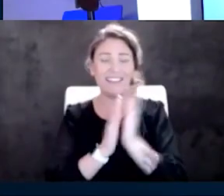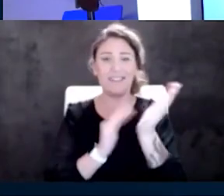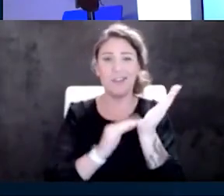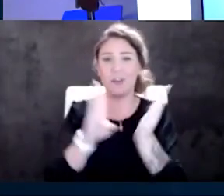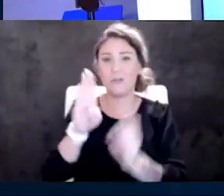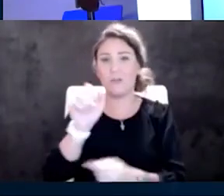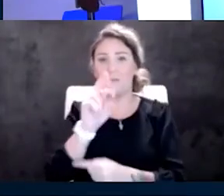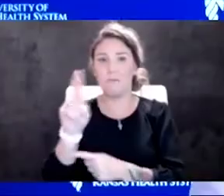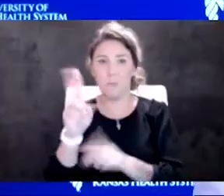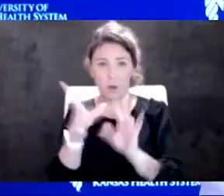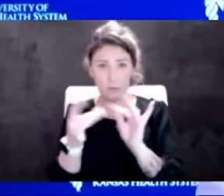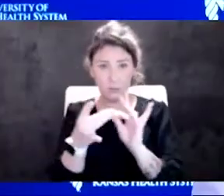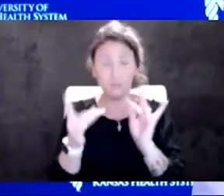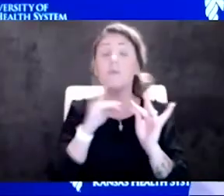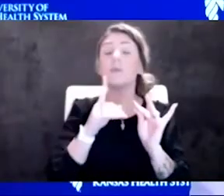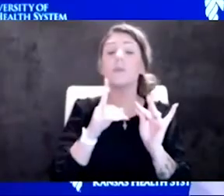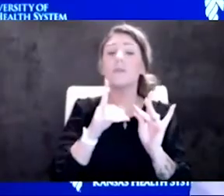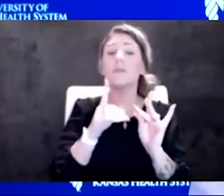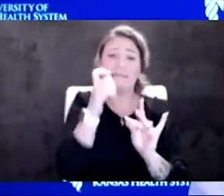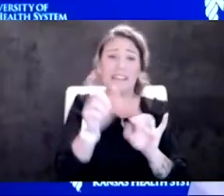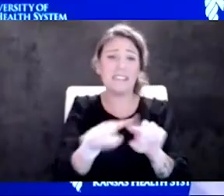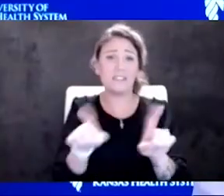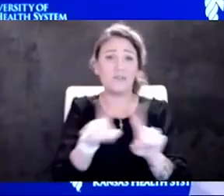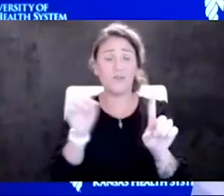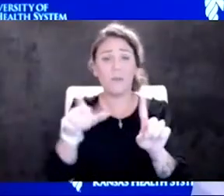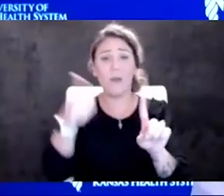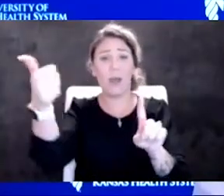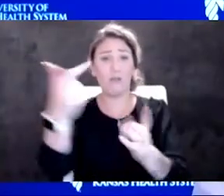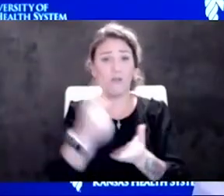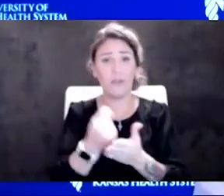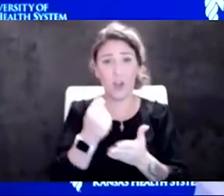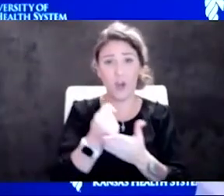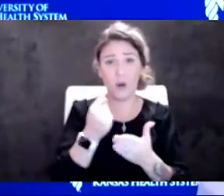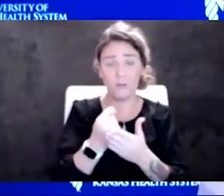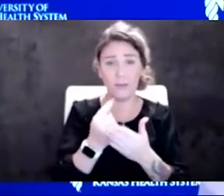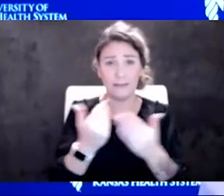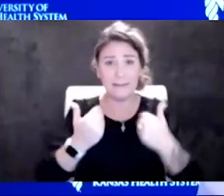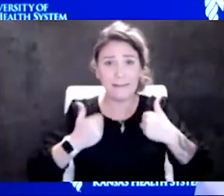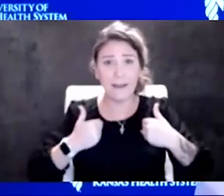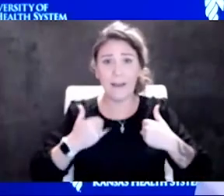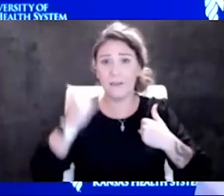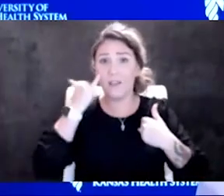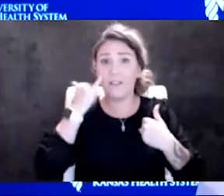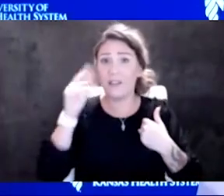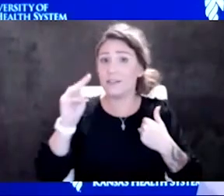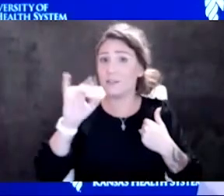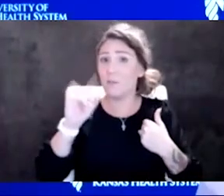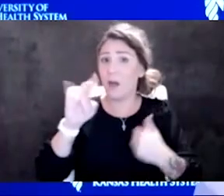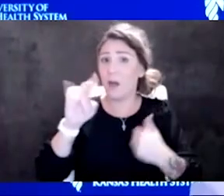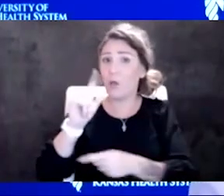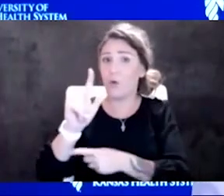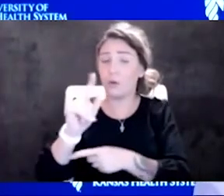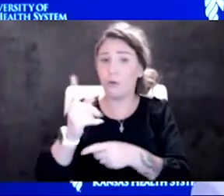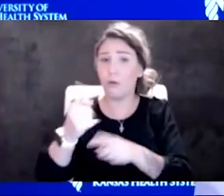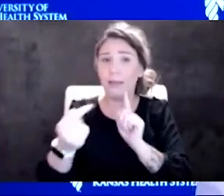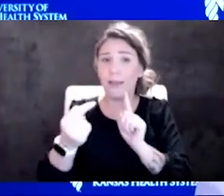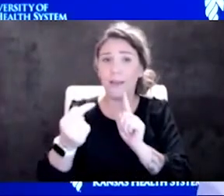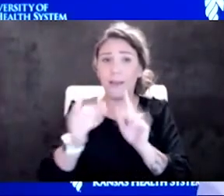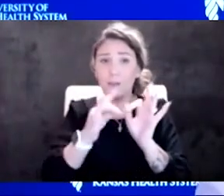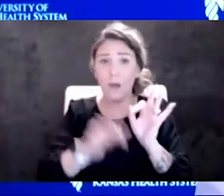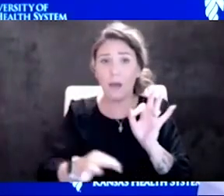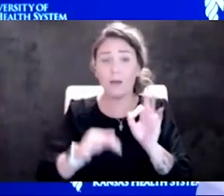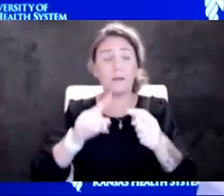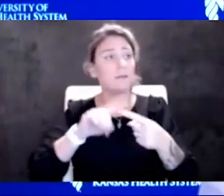this is not any different than any of the other therapies that we have, whether it's monoclonal antibody, whether it's remdesivir, earlier